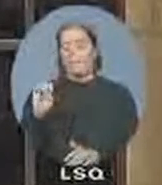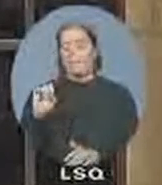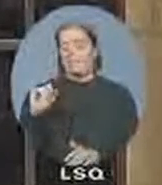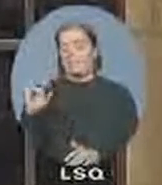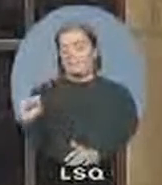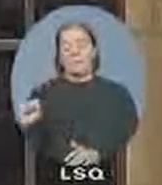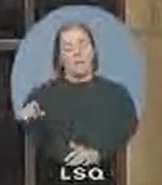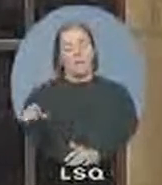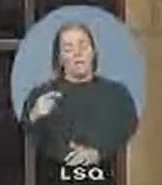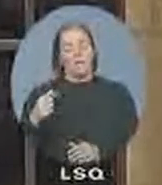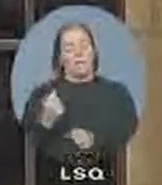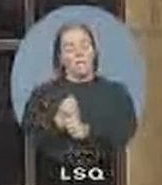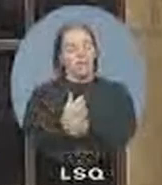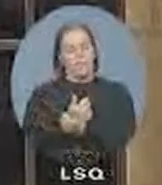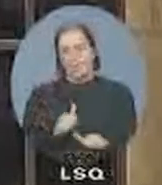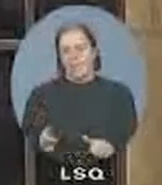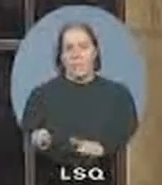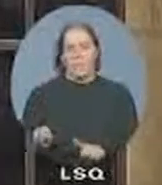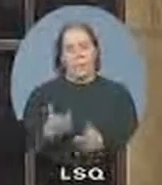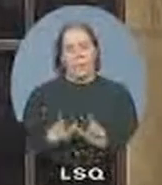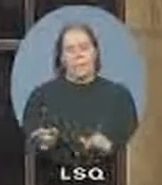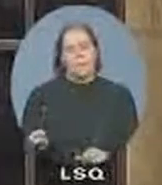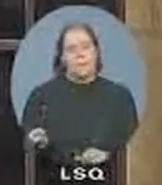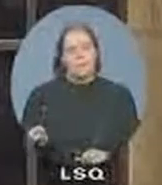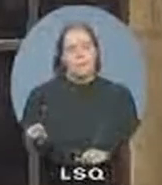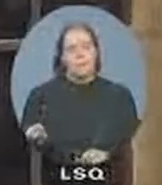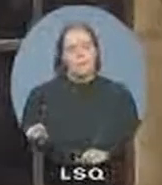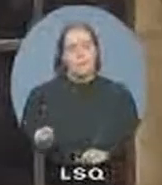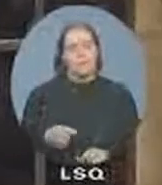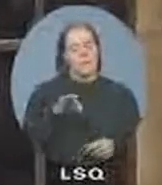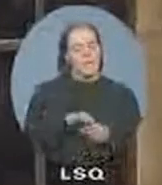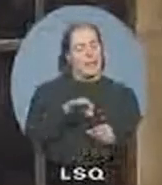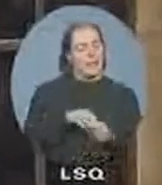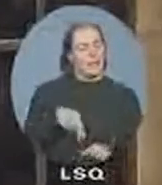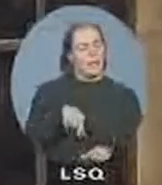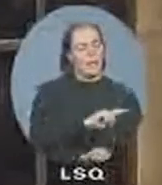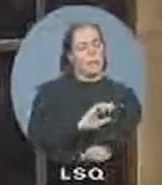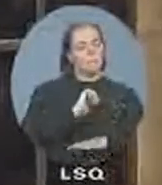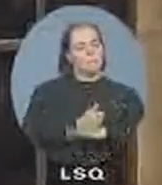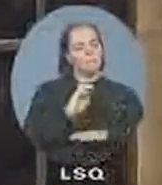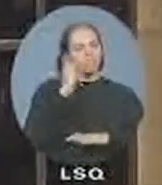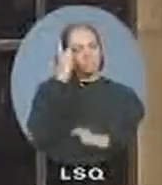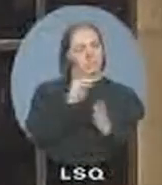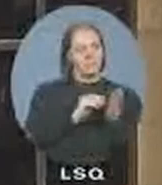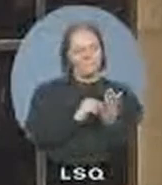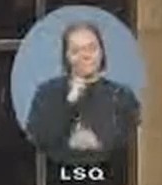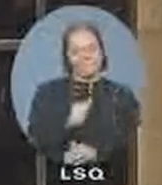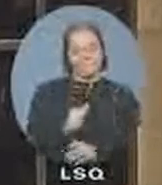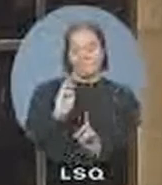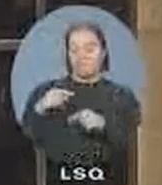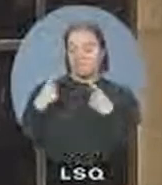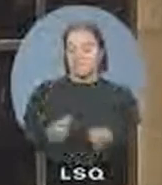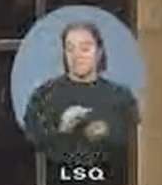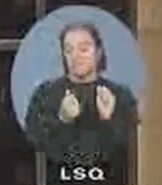driving public policy not elected officials, and for all we know, it could still be happening because the Federal Accountability Act was